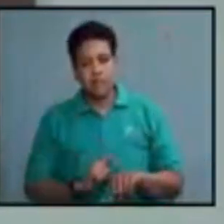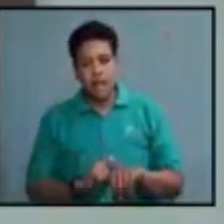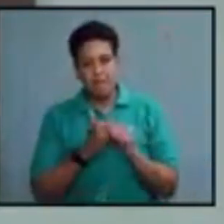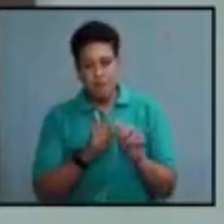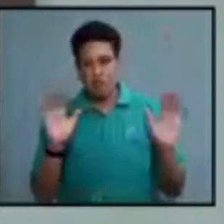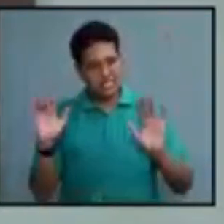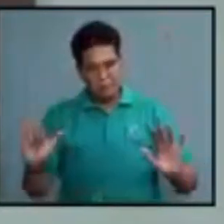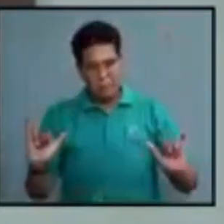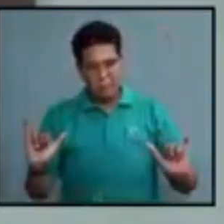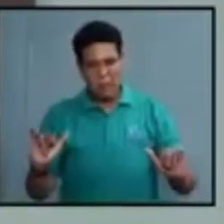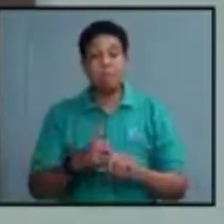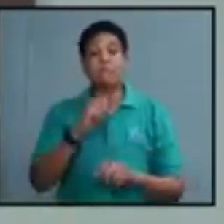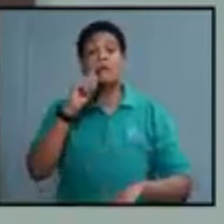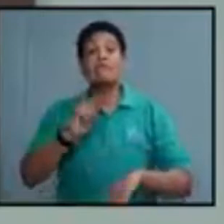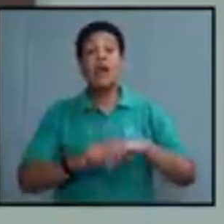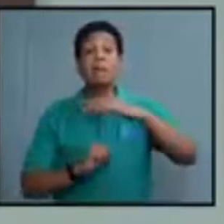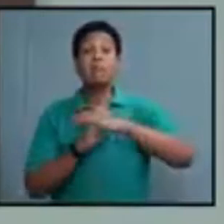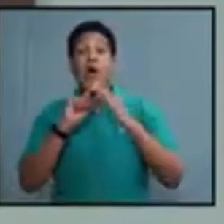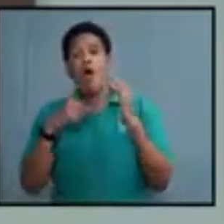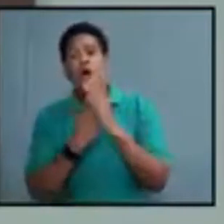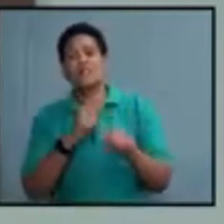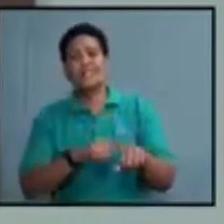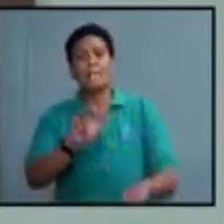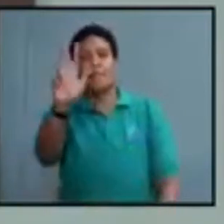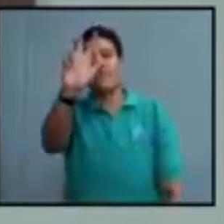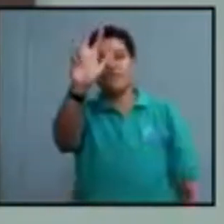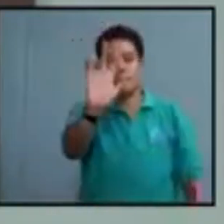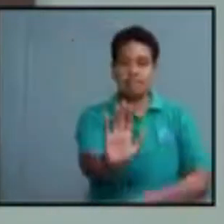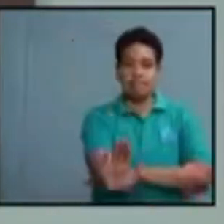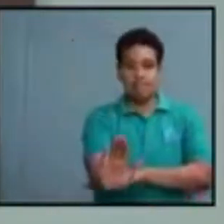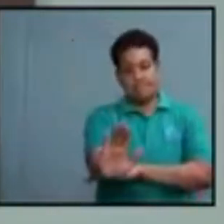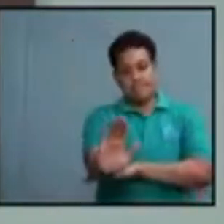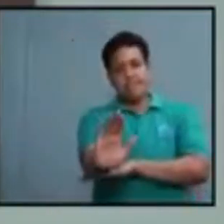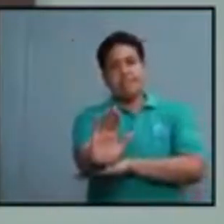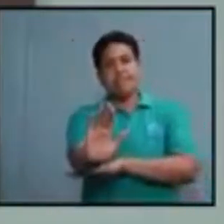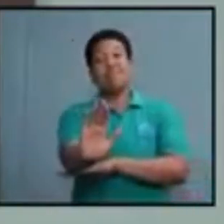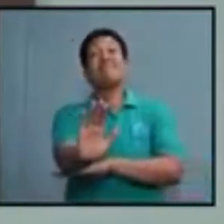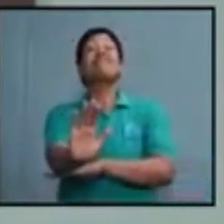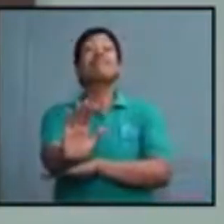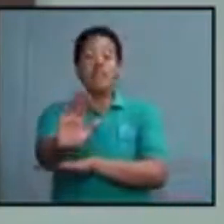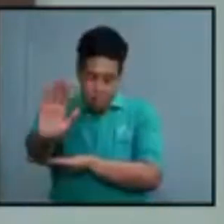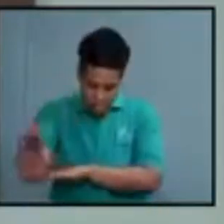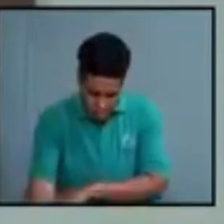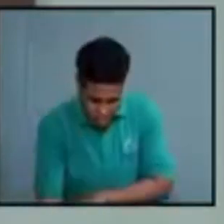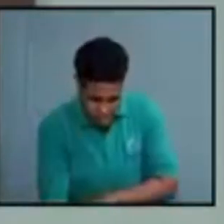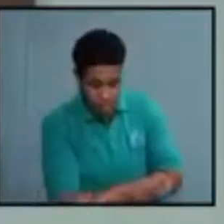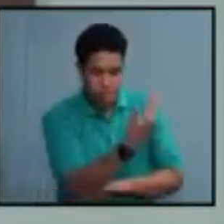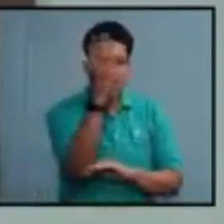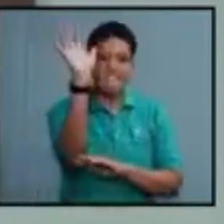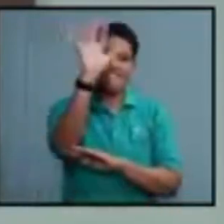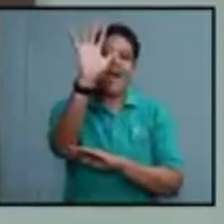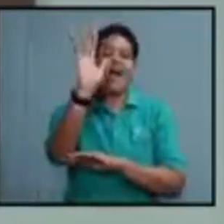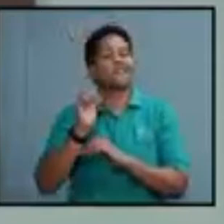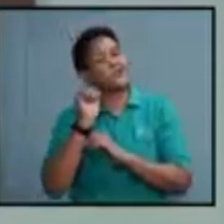will be 3 p.m. to 5 a.m. the